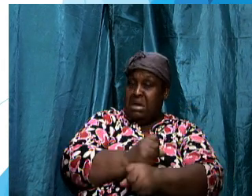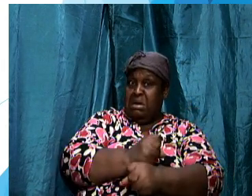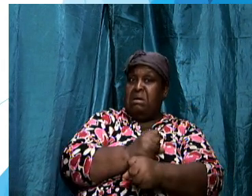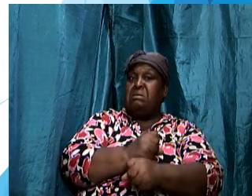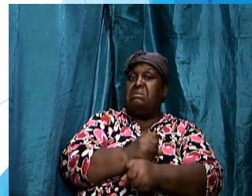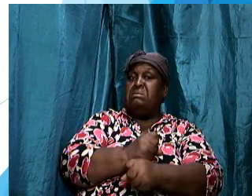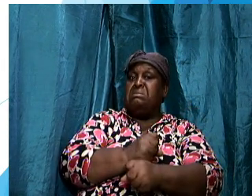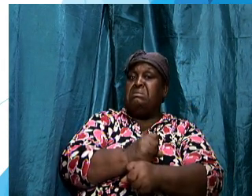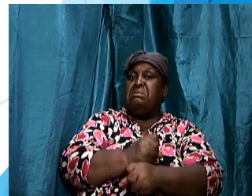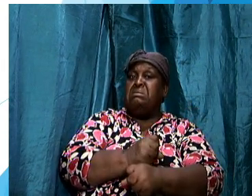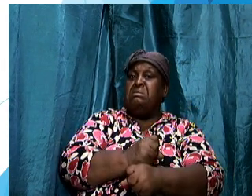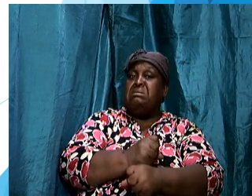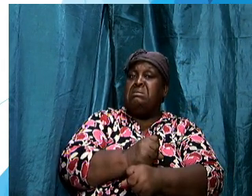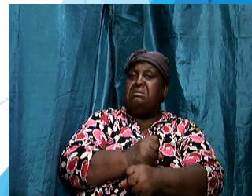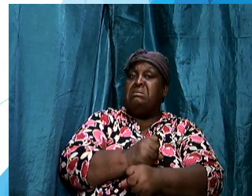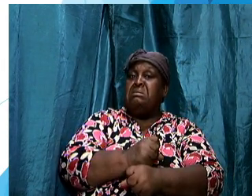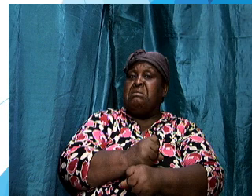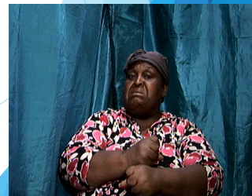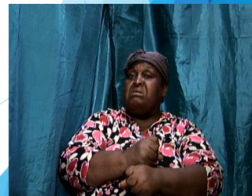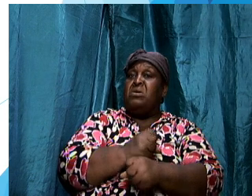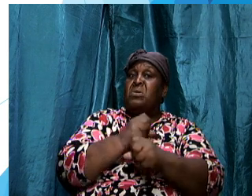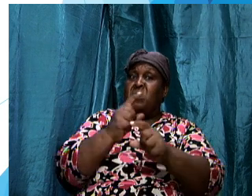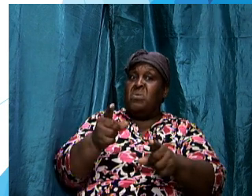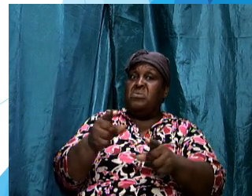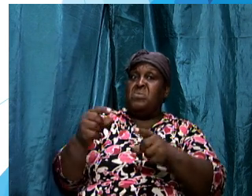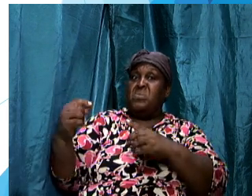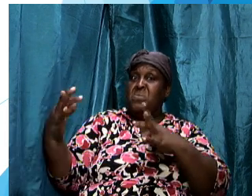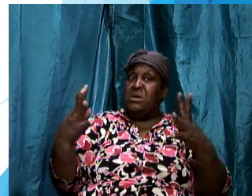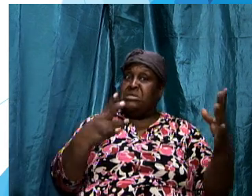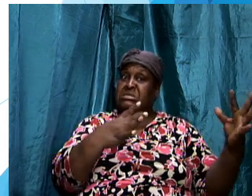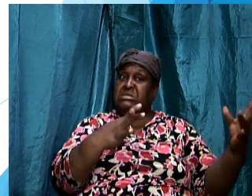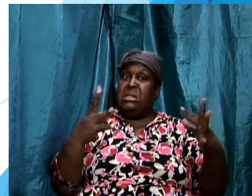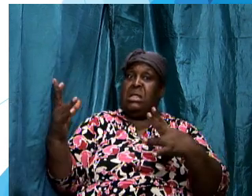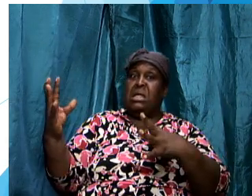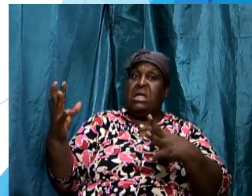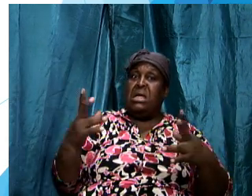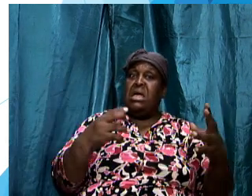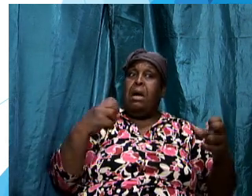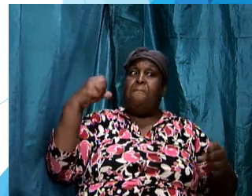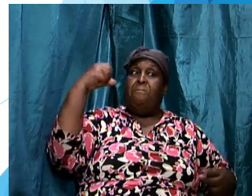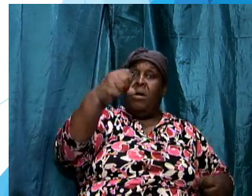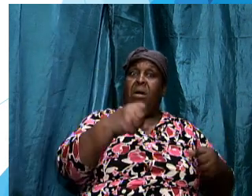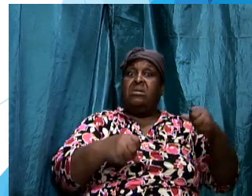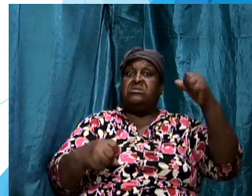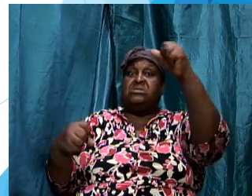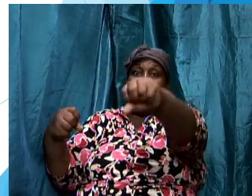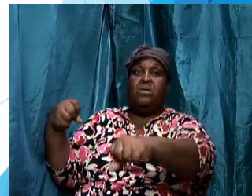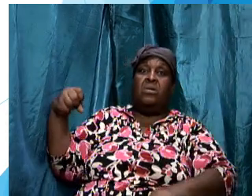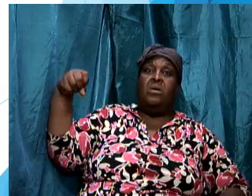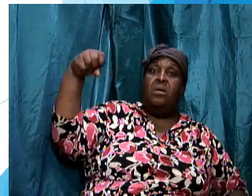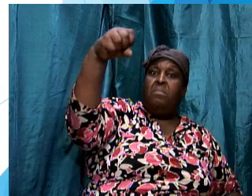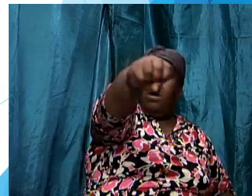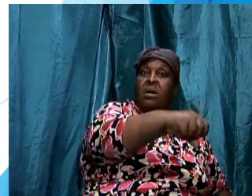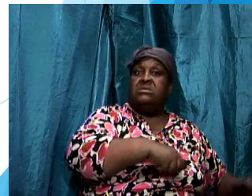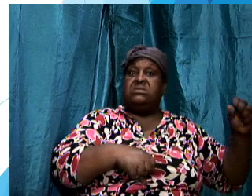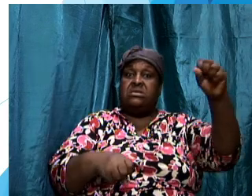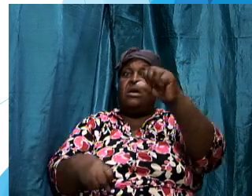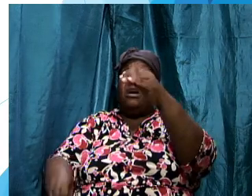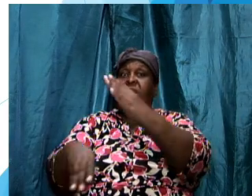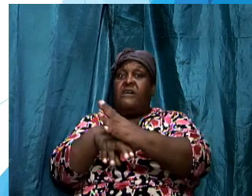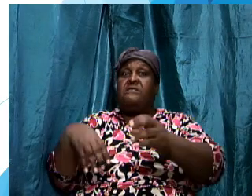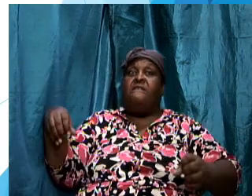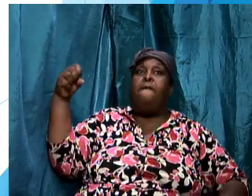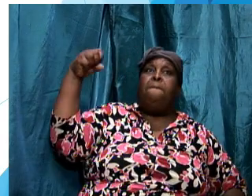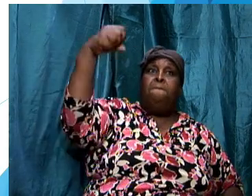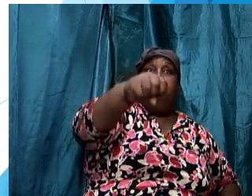and they are going to wrestle with them and they are going to box with them and they are going to kick box